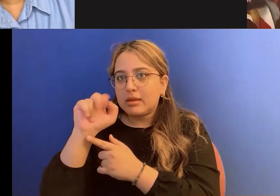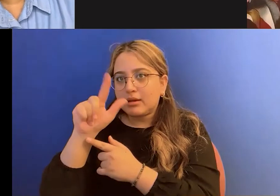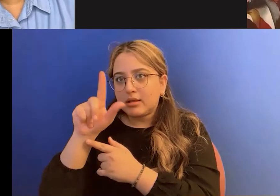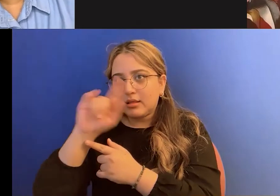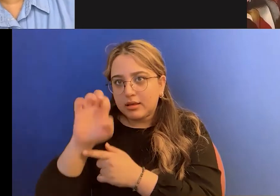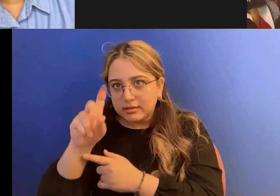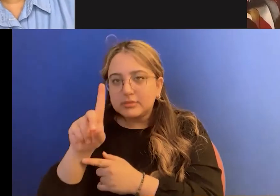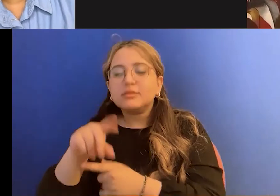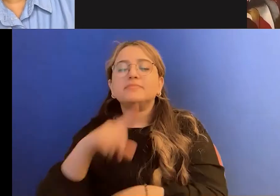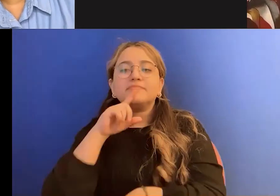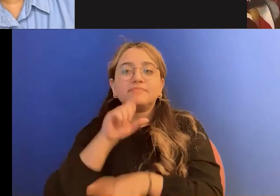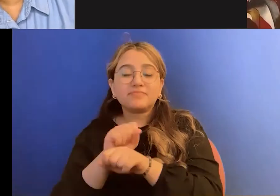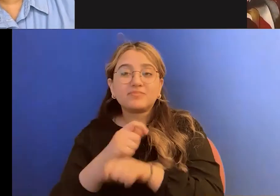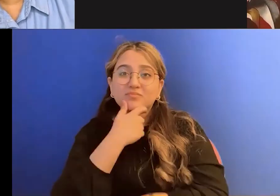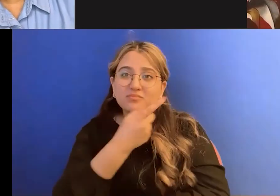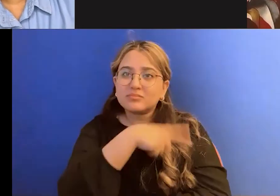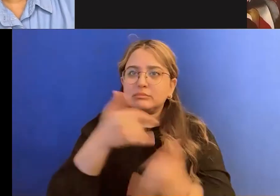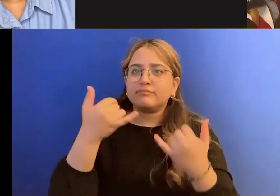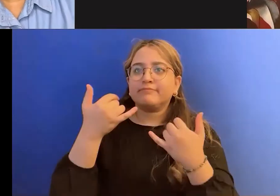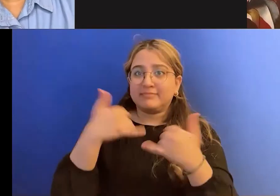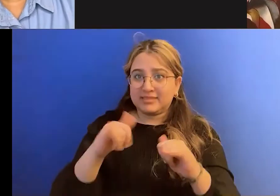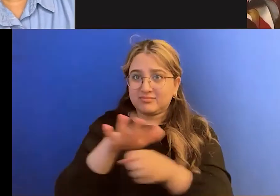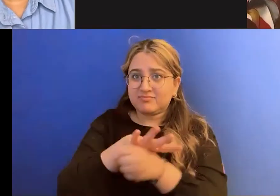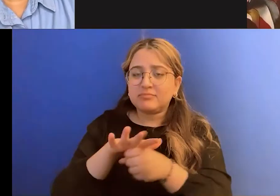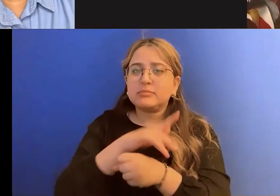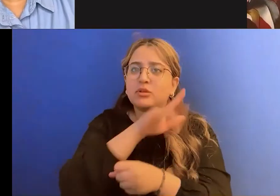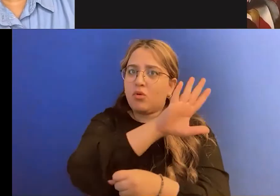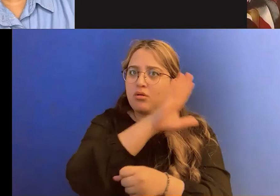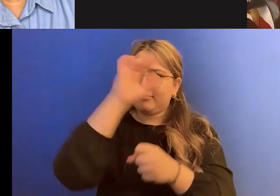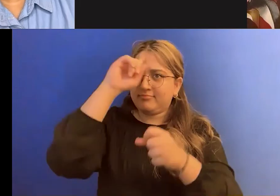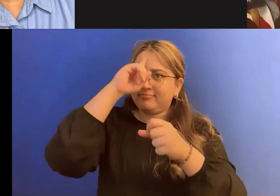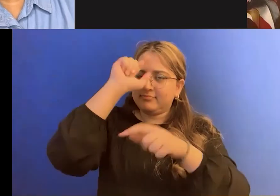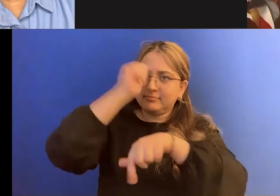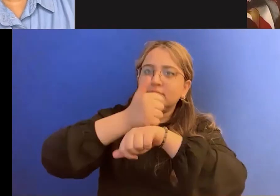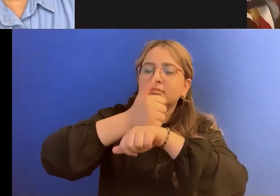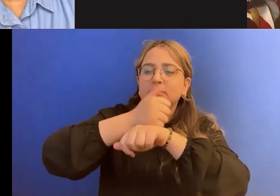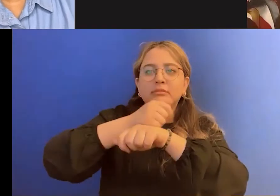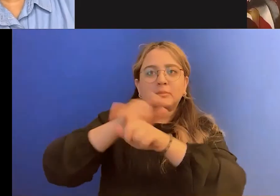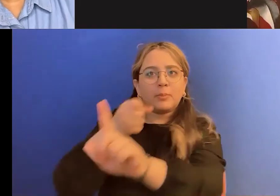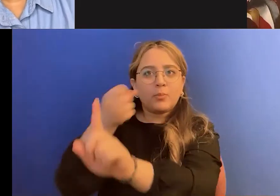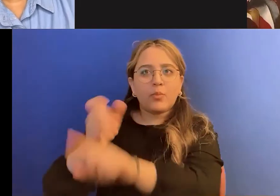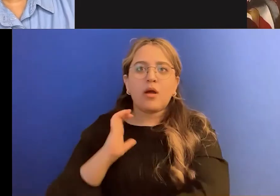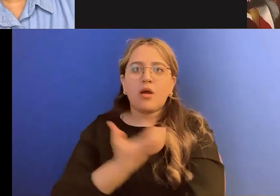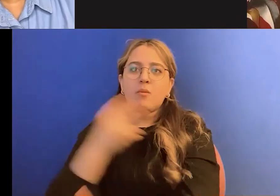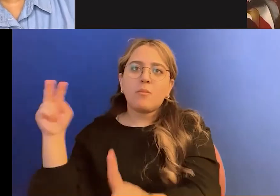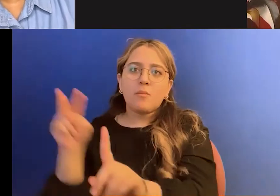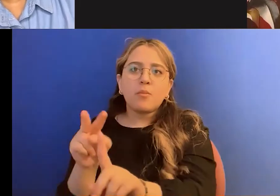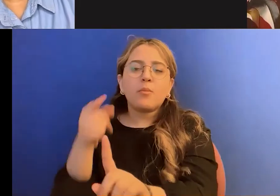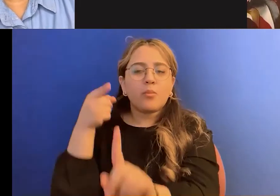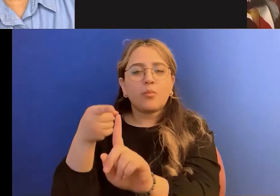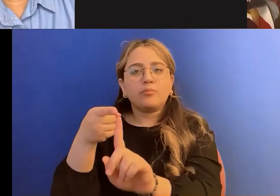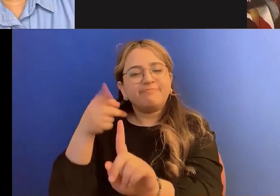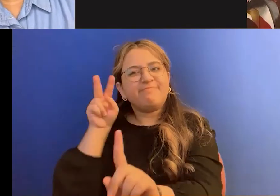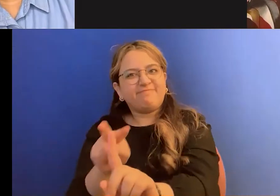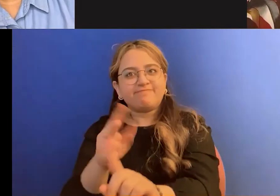and it really impacts the point of view. Um, so, you know, there is a sizable queer community here, but